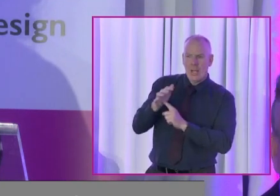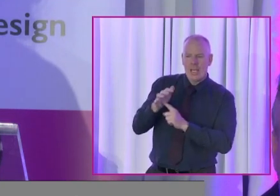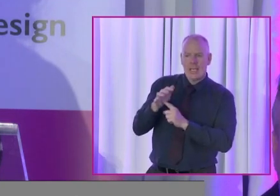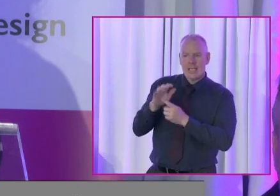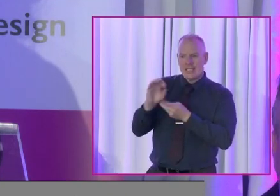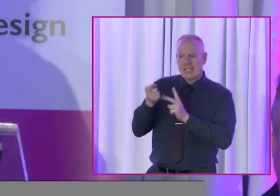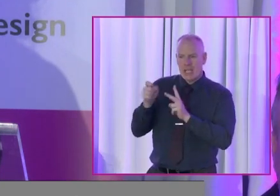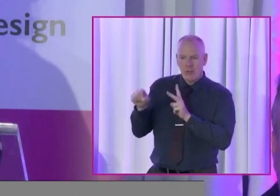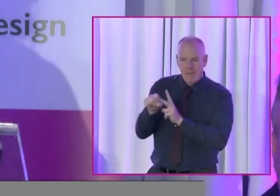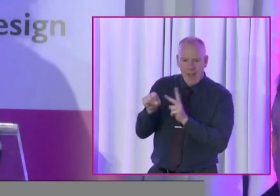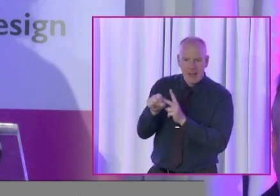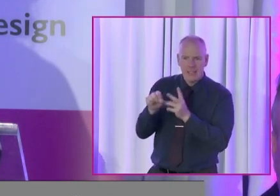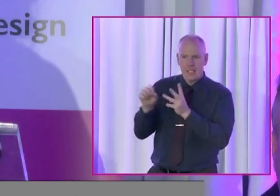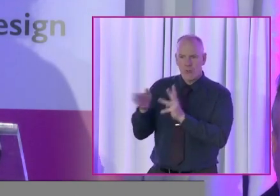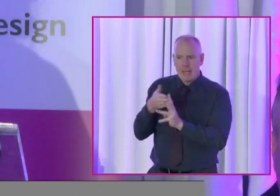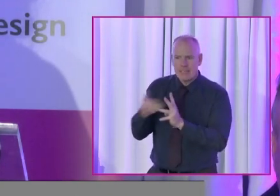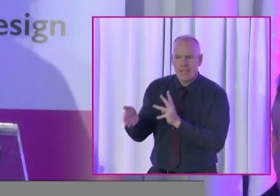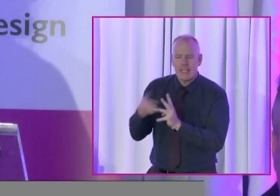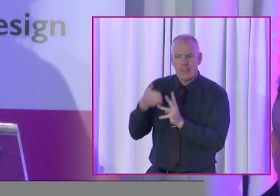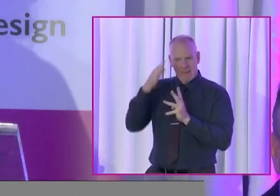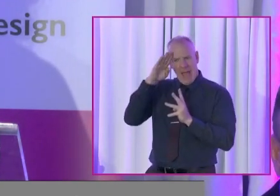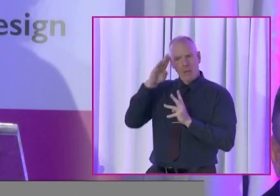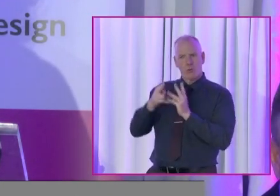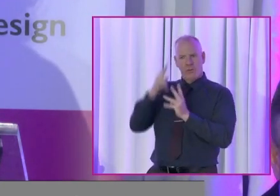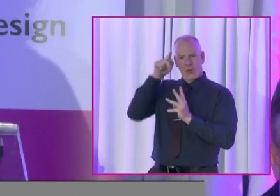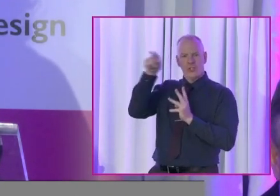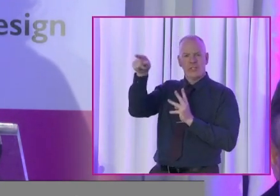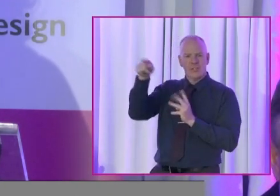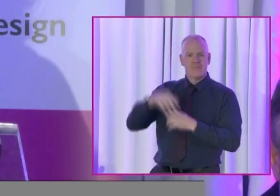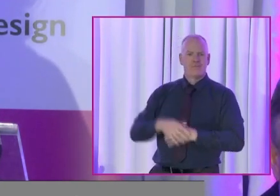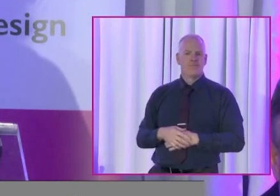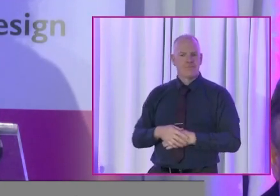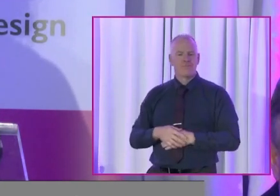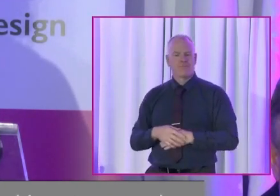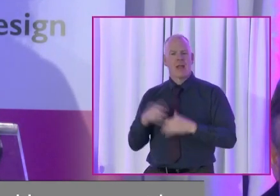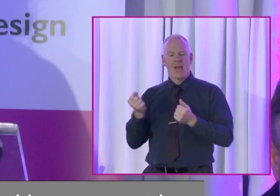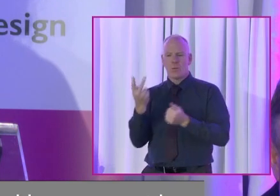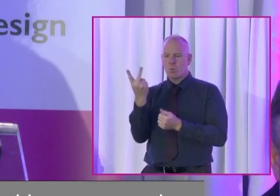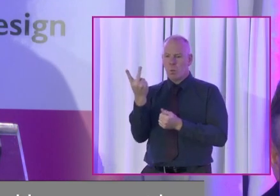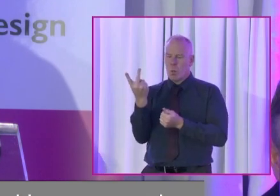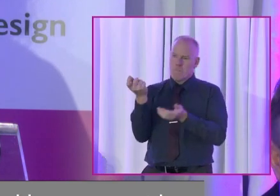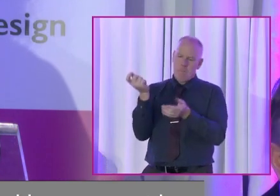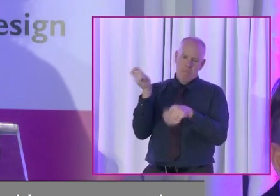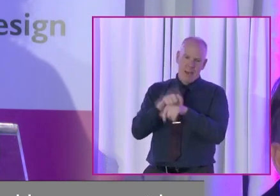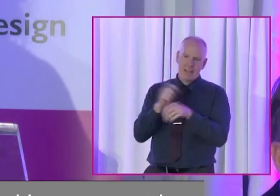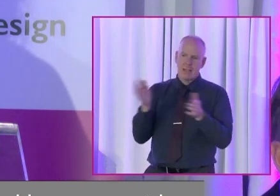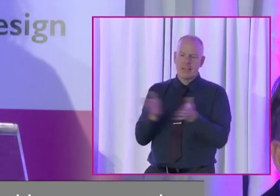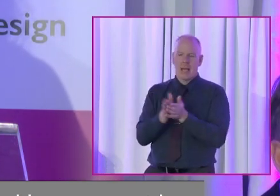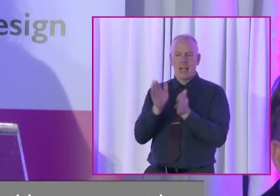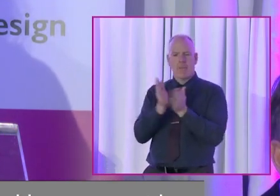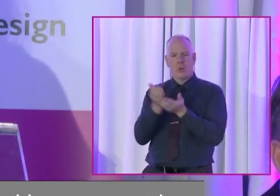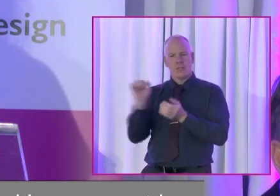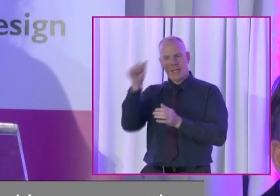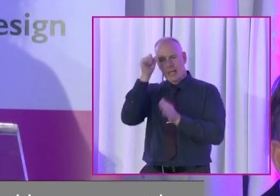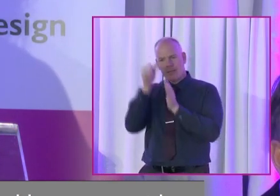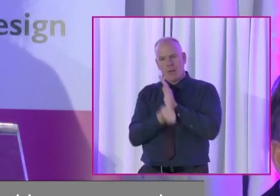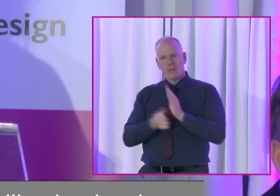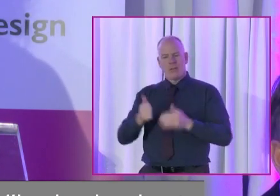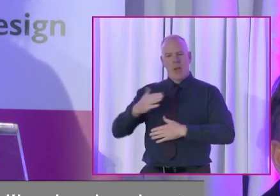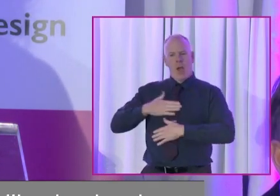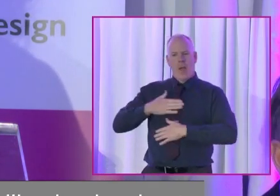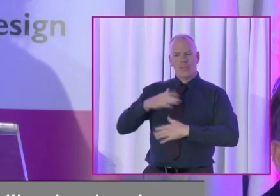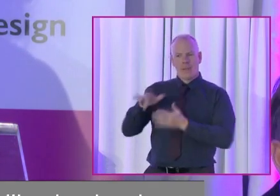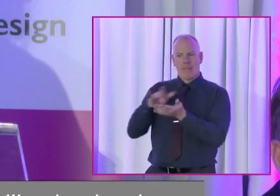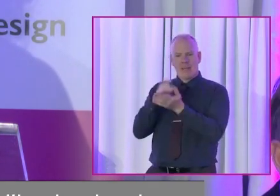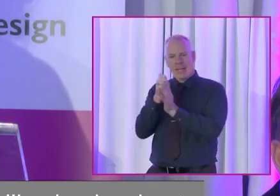sexual violence and sexual harassment in Irish universities. He's also written two best-selling books about his experiences in the army in the Middle East